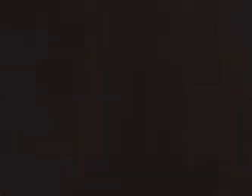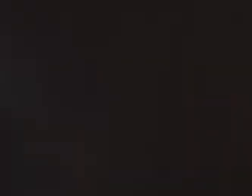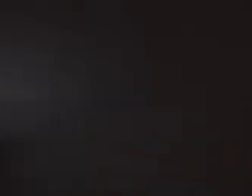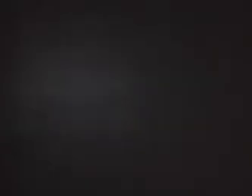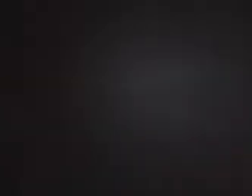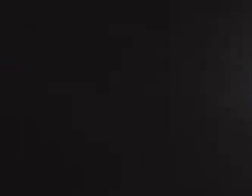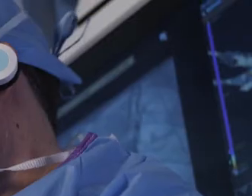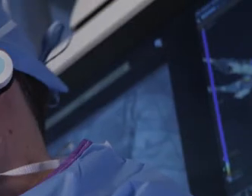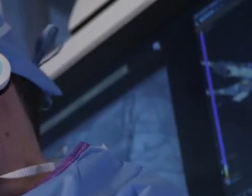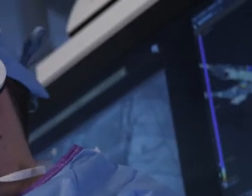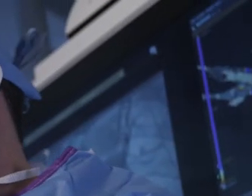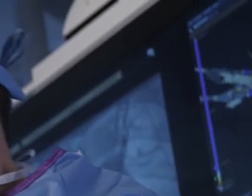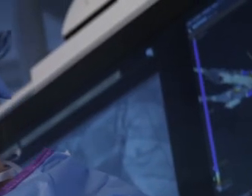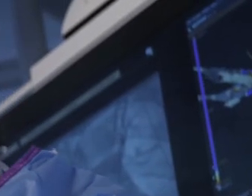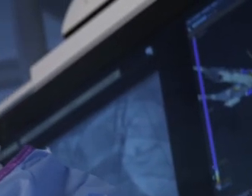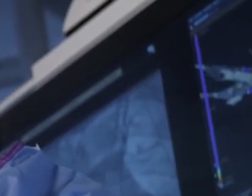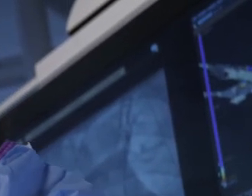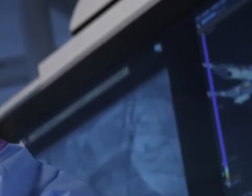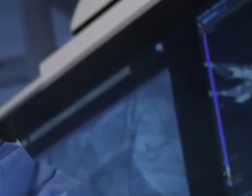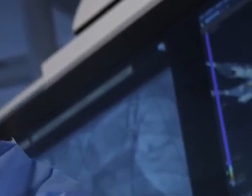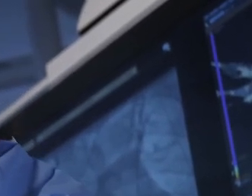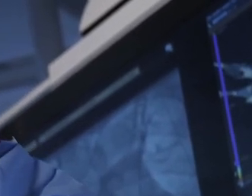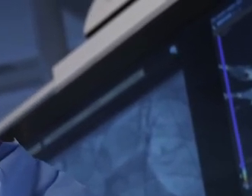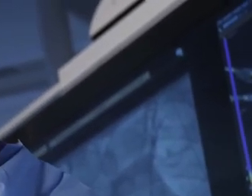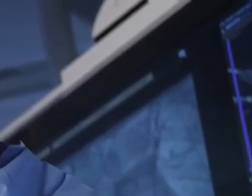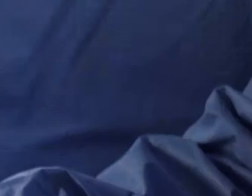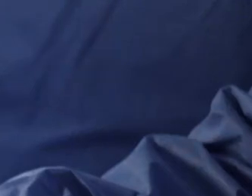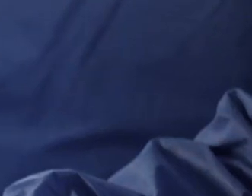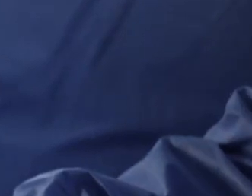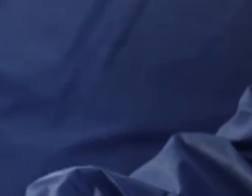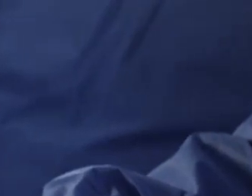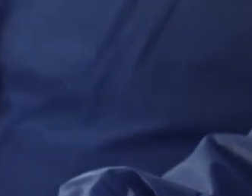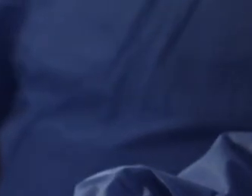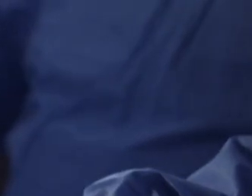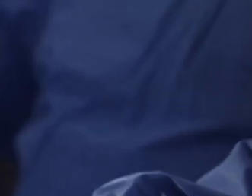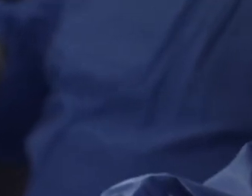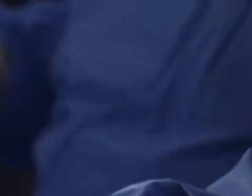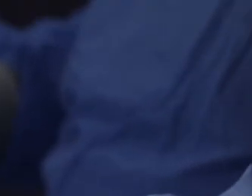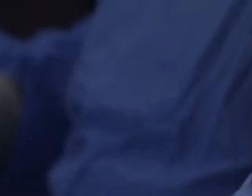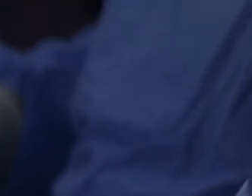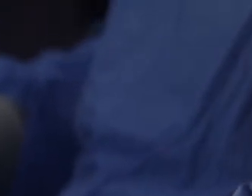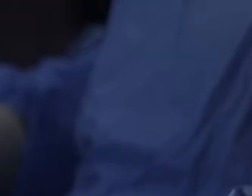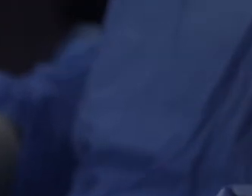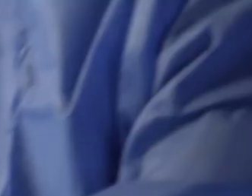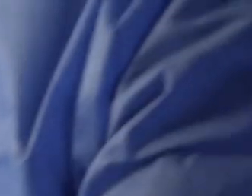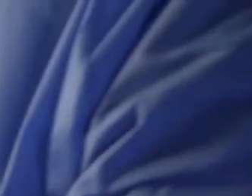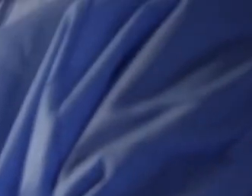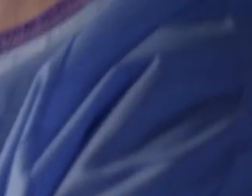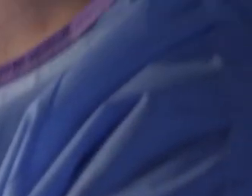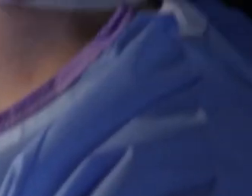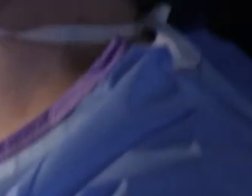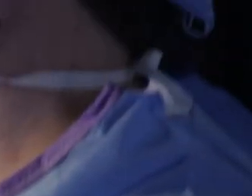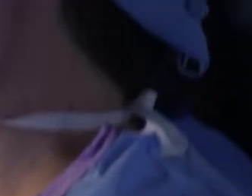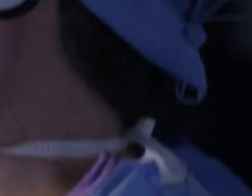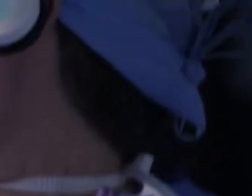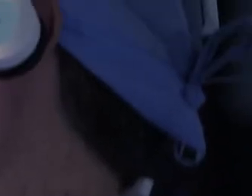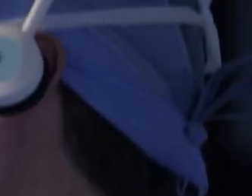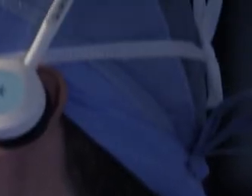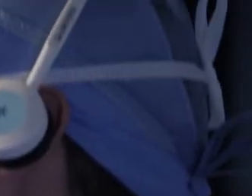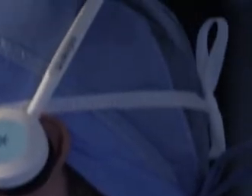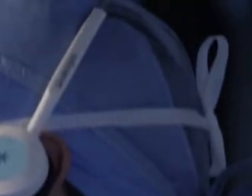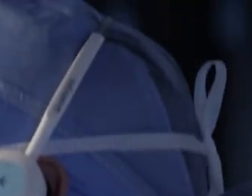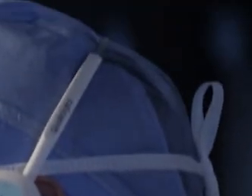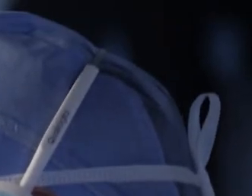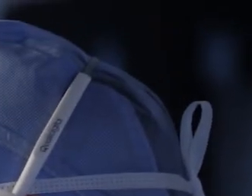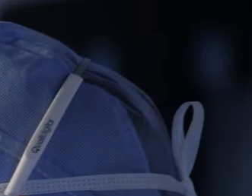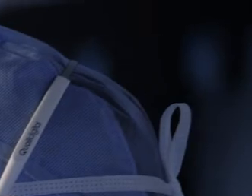a comprehensive team of cardiac specialists, bringing expertise from all regions of the nation and the world. We